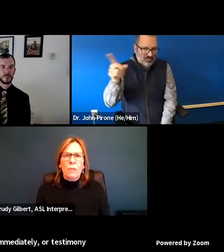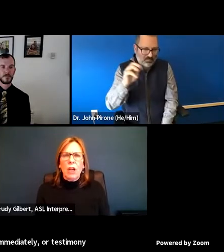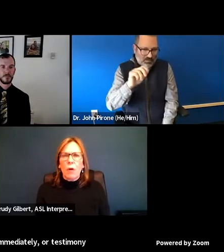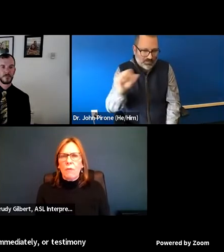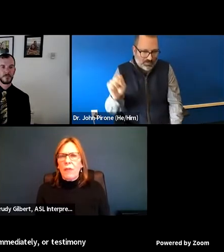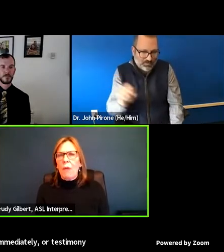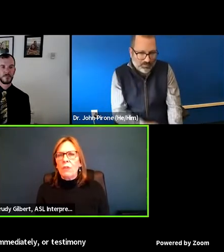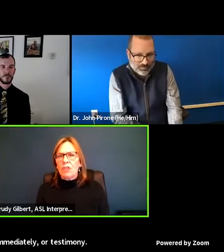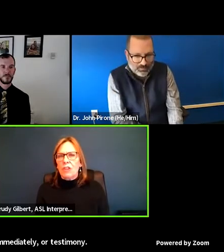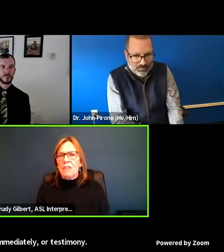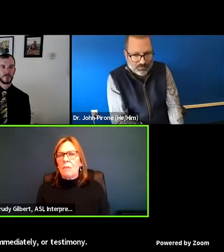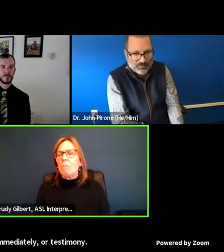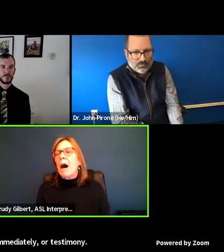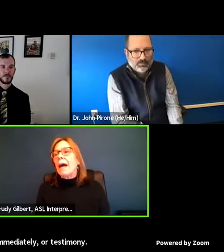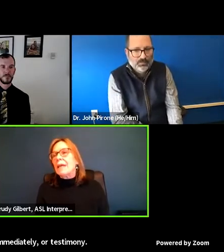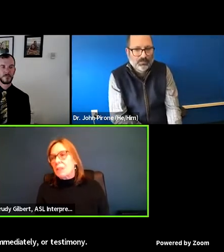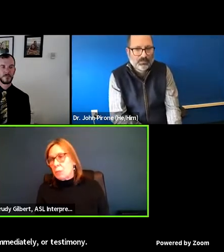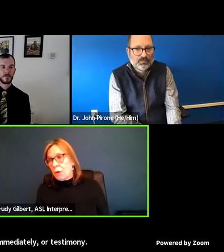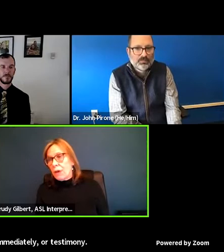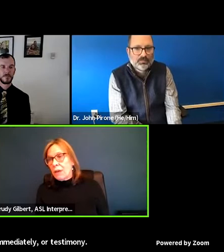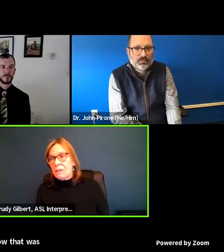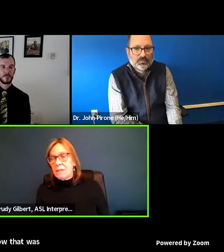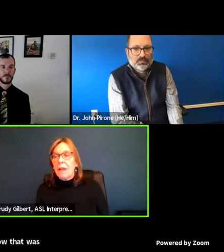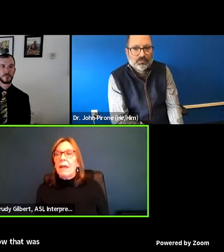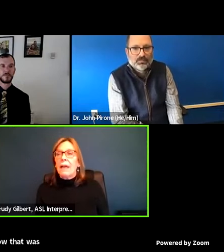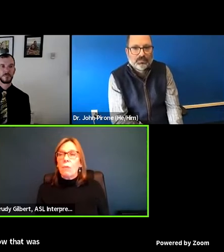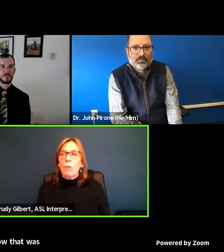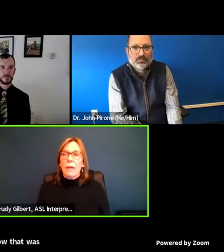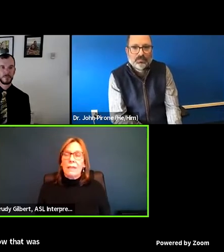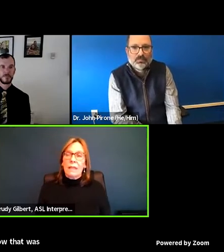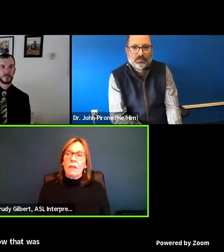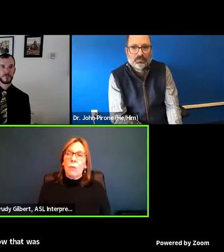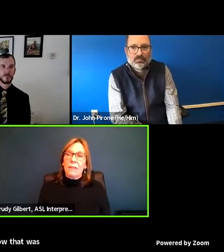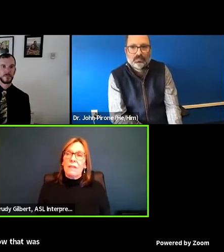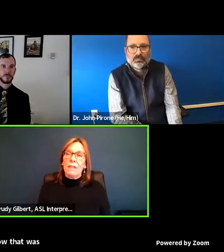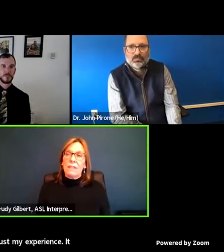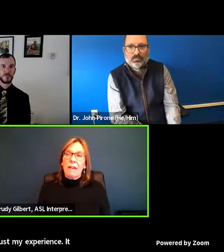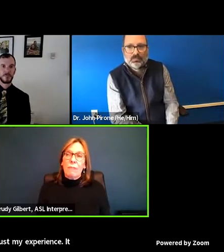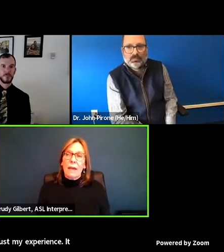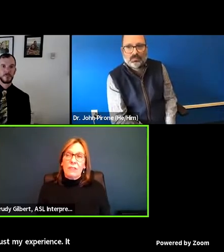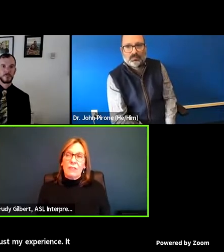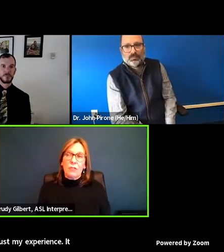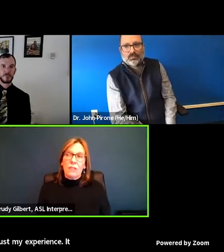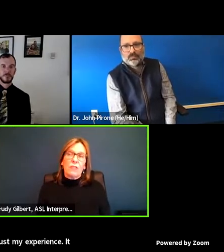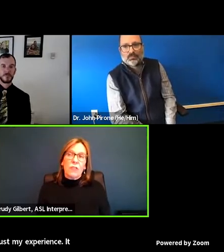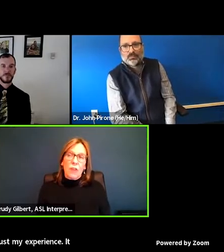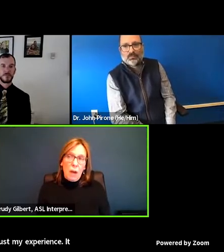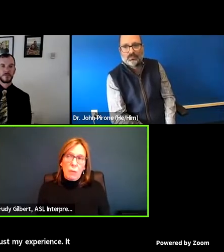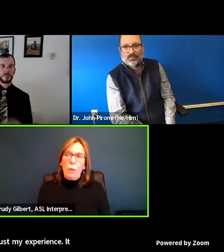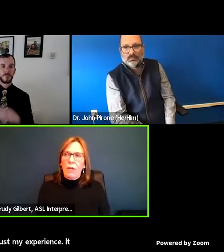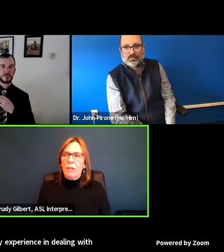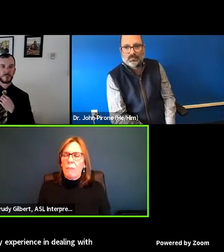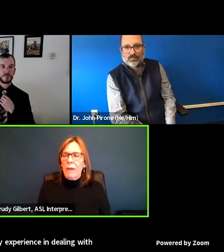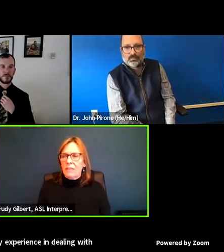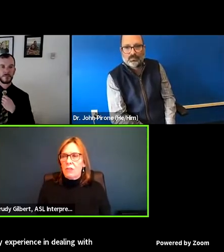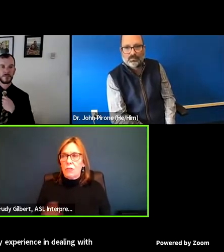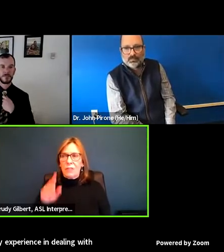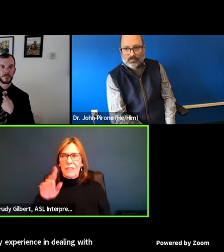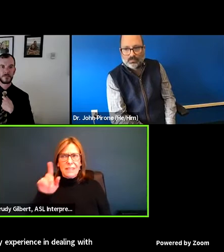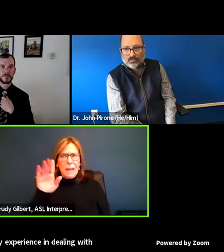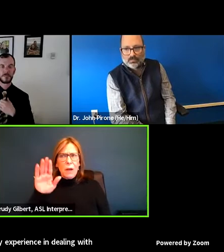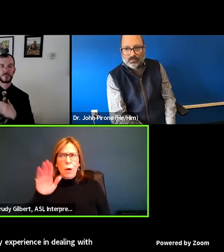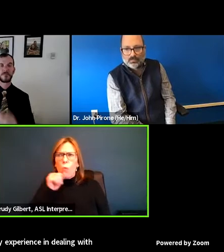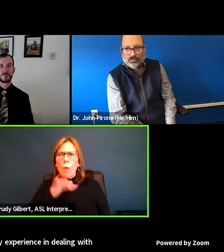you know, that was just my experience in dealing with the state of Massachusetts or the Commonwealth of